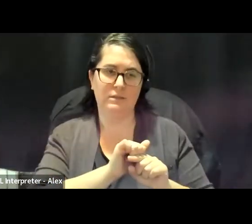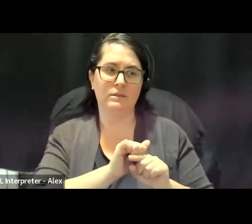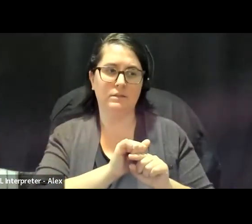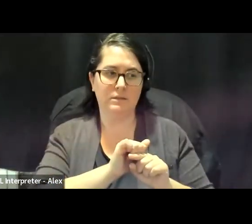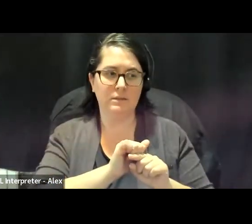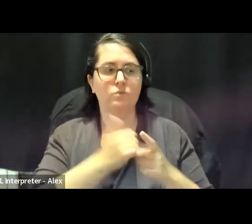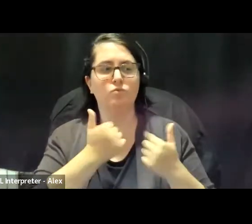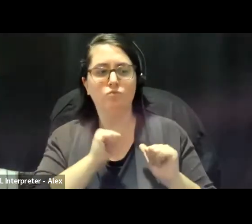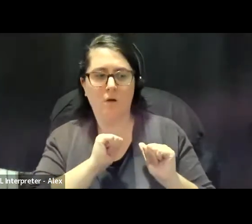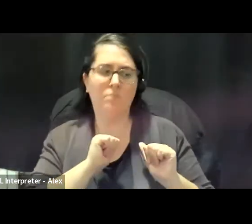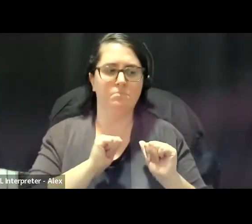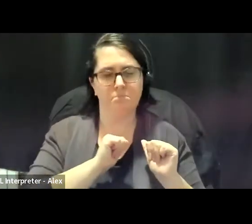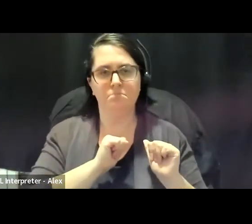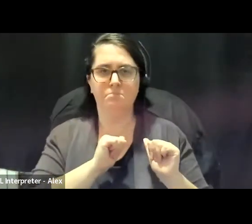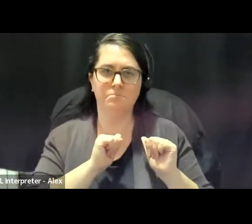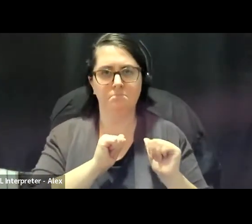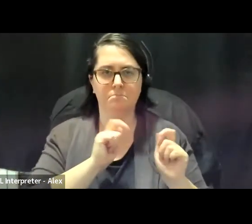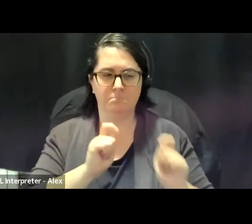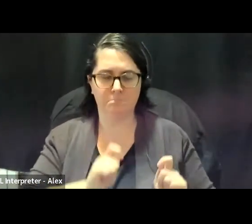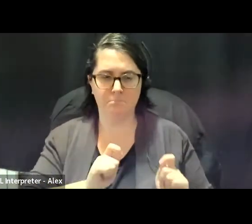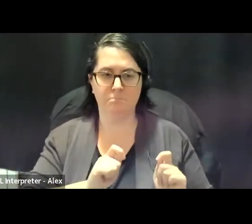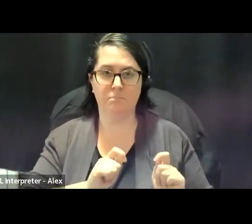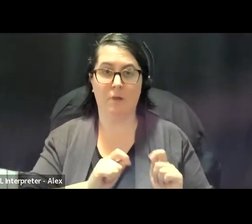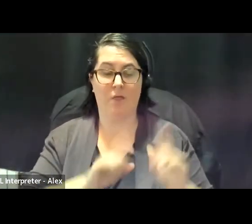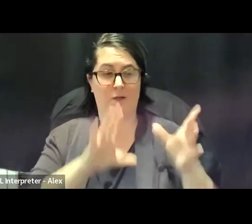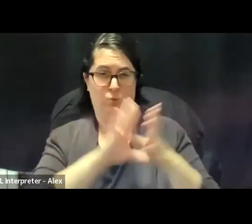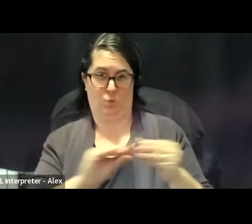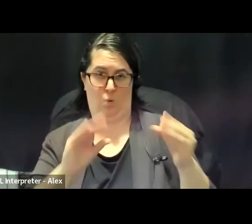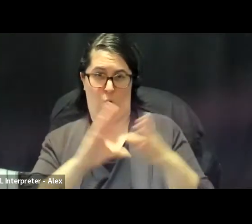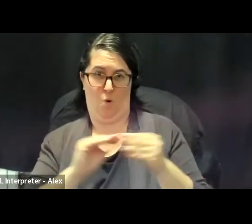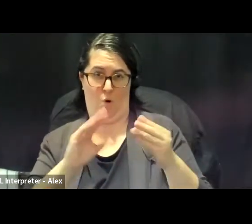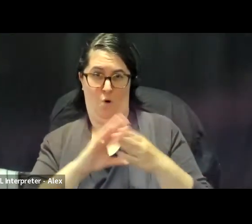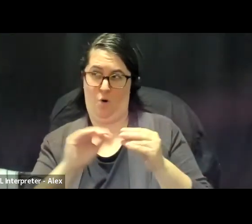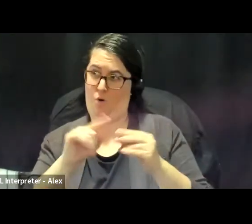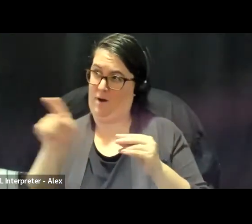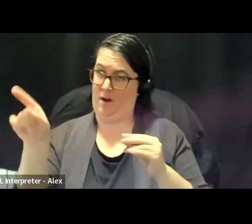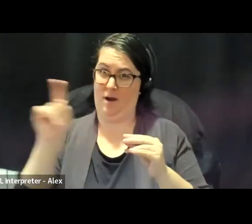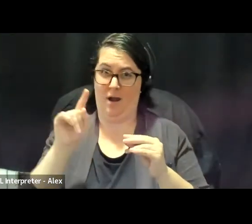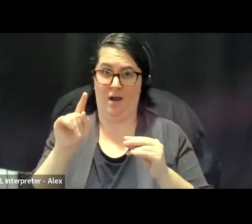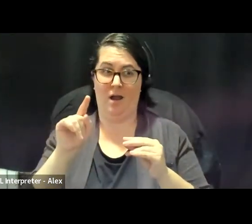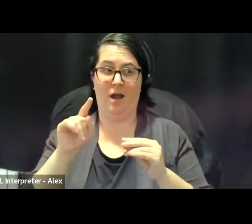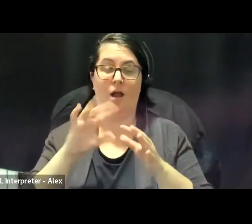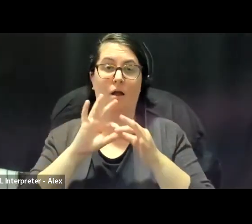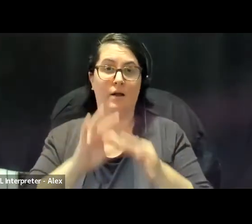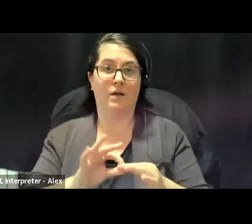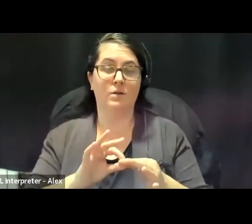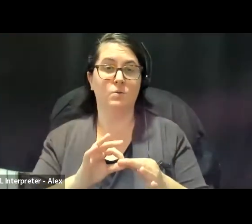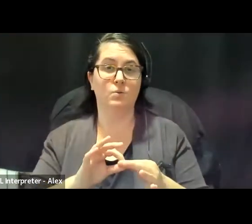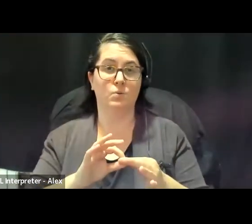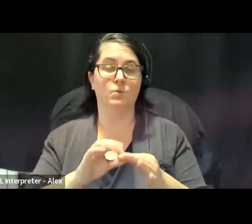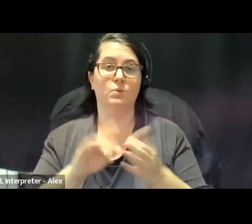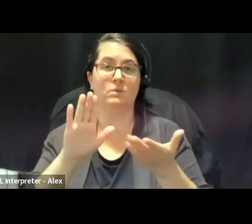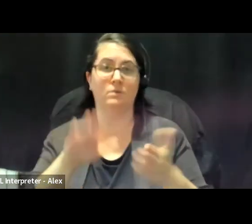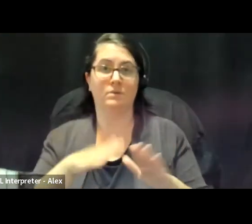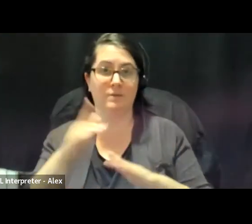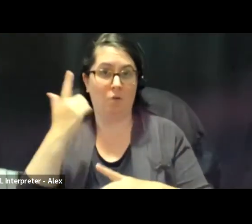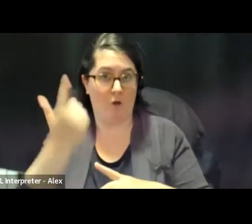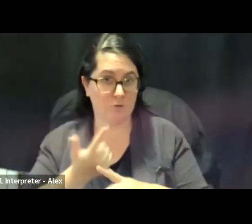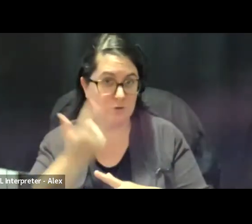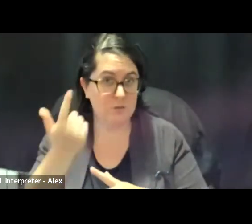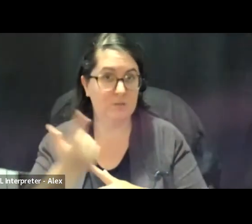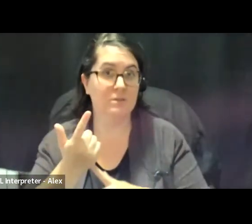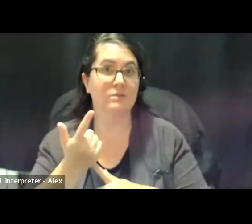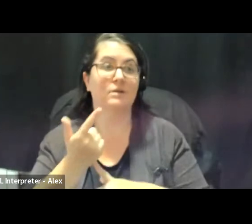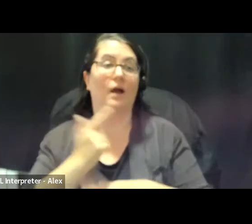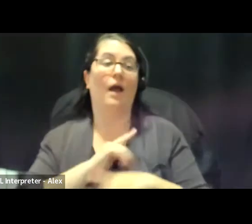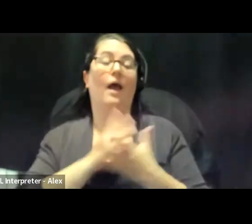genre. The dialectic at work and being centered involves death logics in the service of financialized